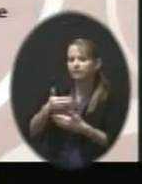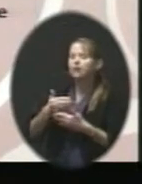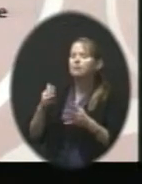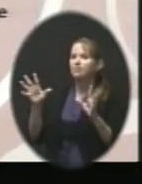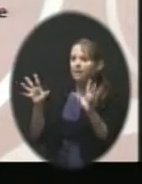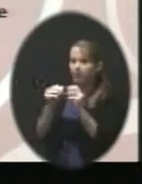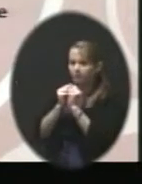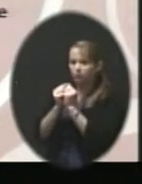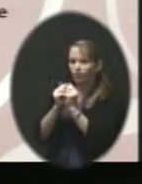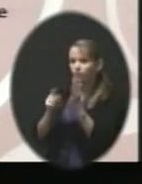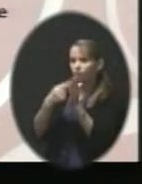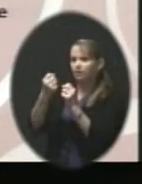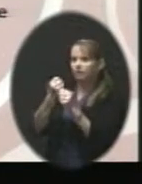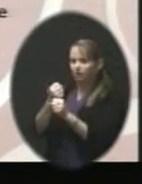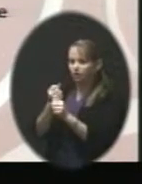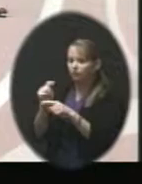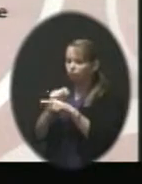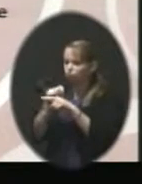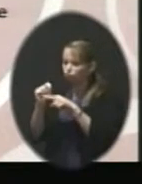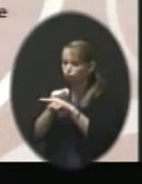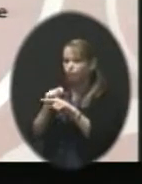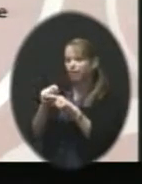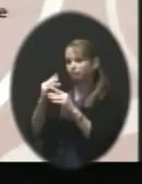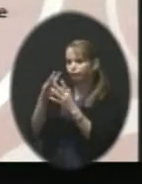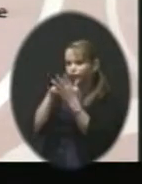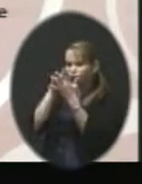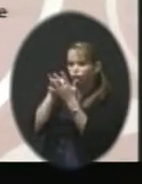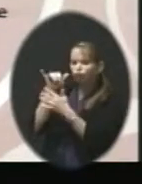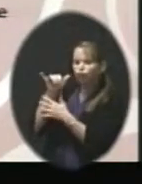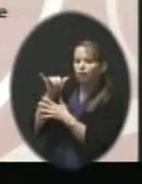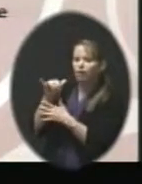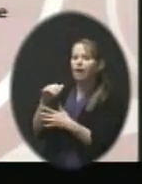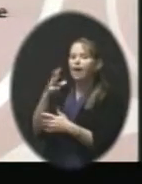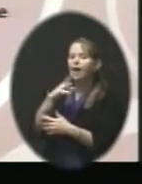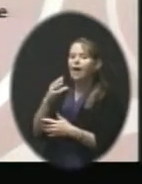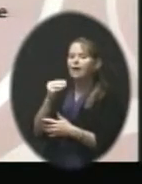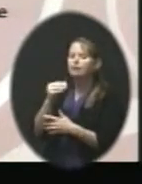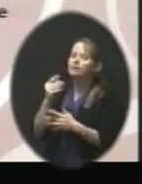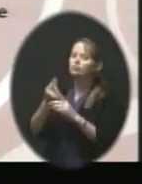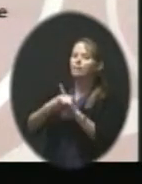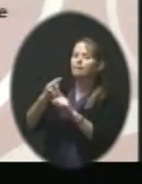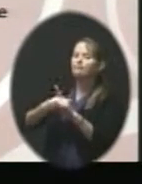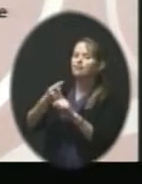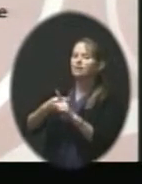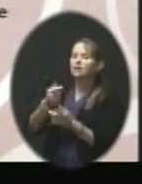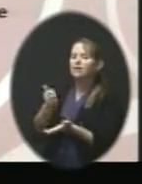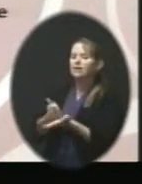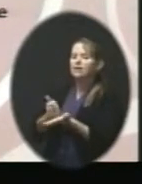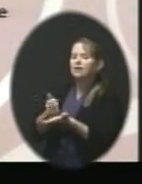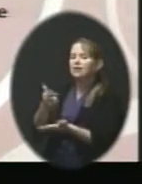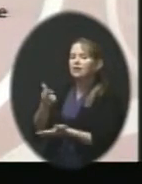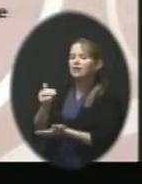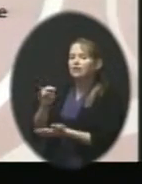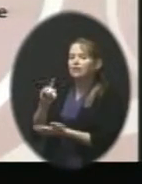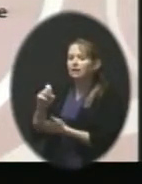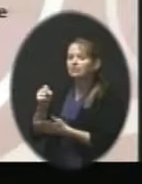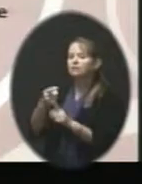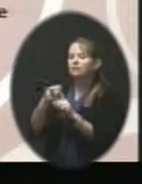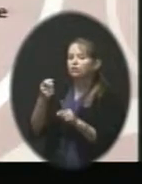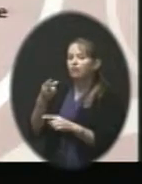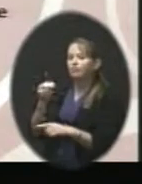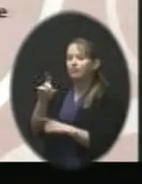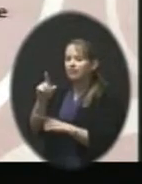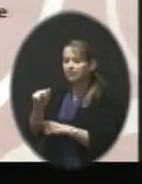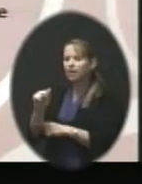And beyond that, even there's a monthly Hints from Hilda. It's just a newsletter just reminding some of the most basic things